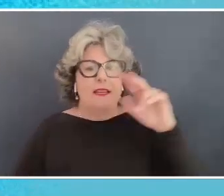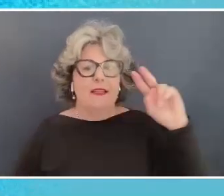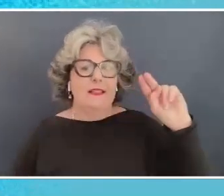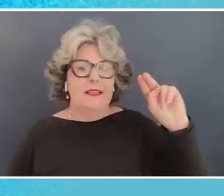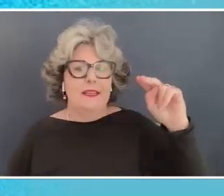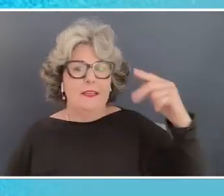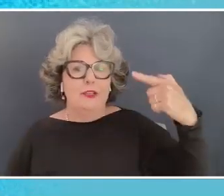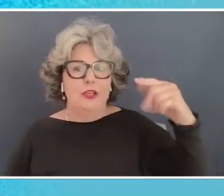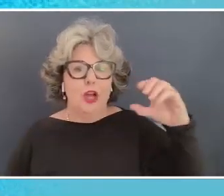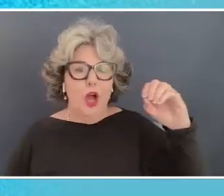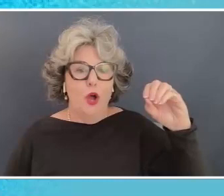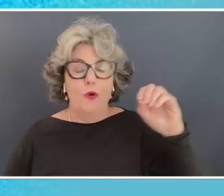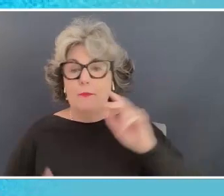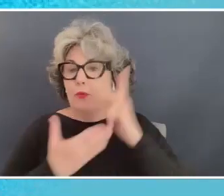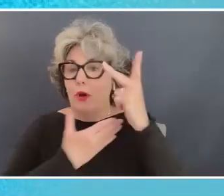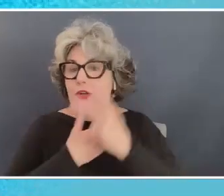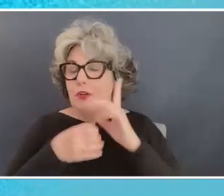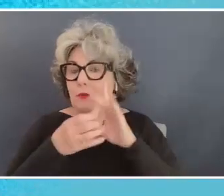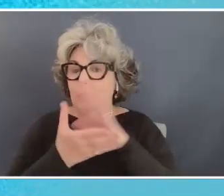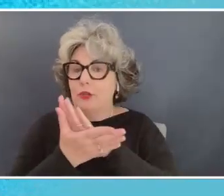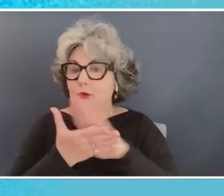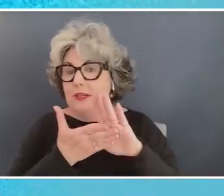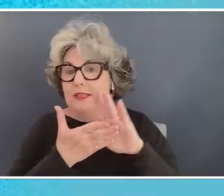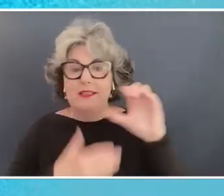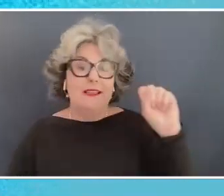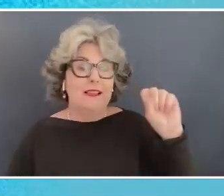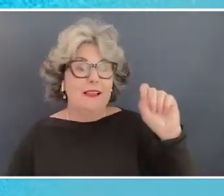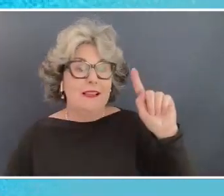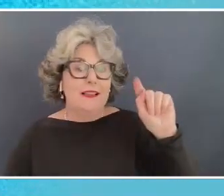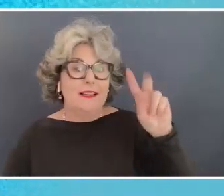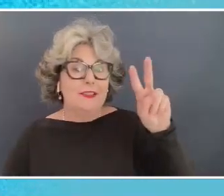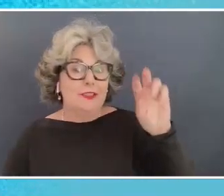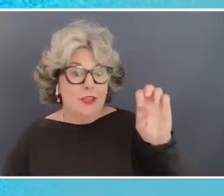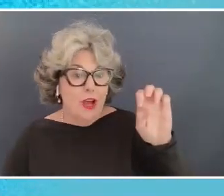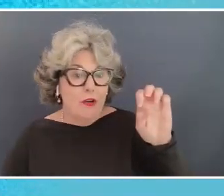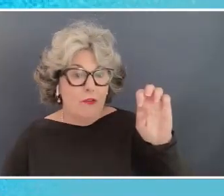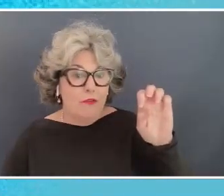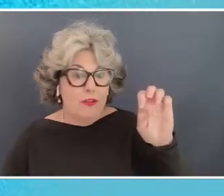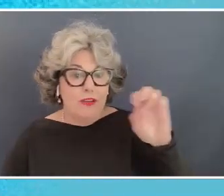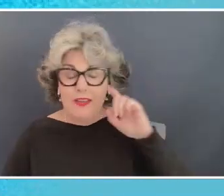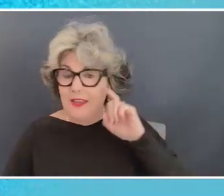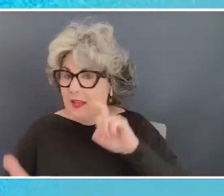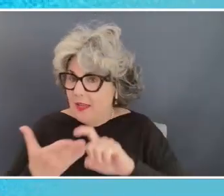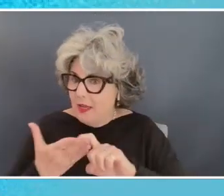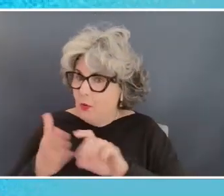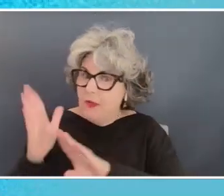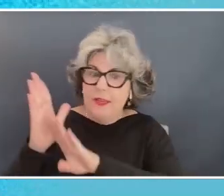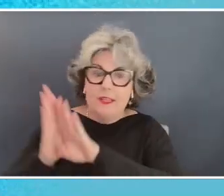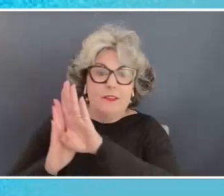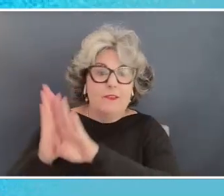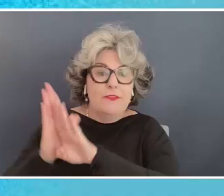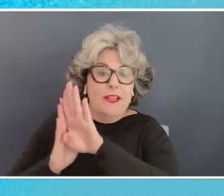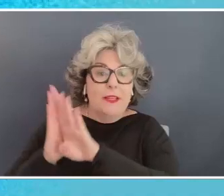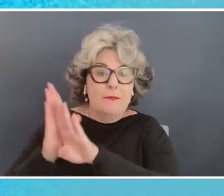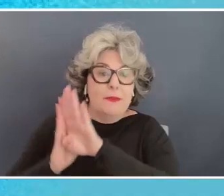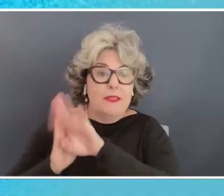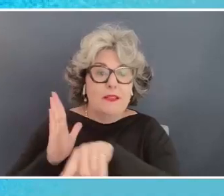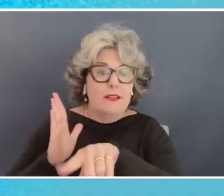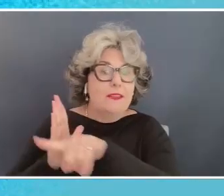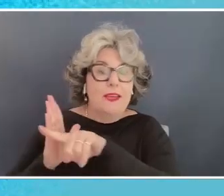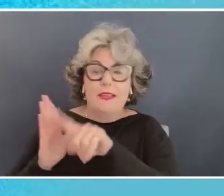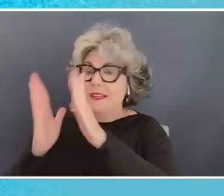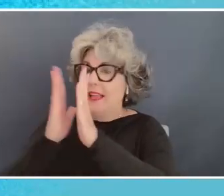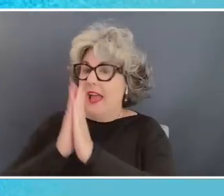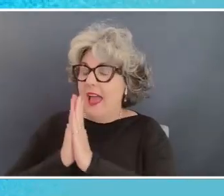clean stoves project and they identified a huge problem when they were developing the stoves they didn't really consult with enough